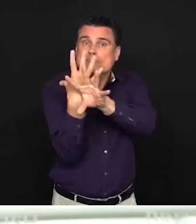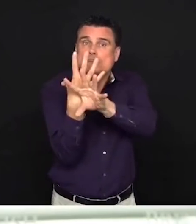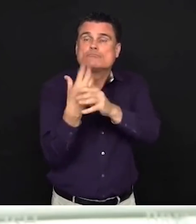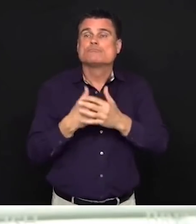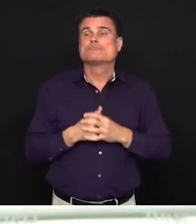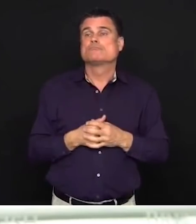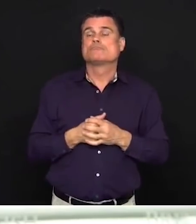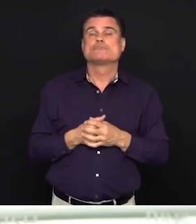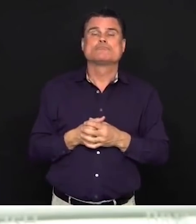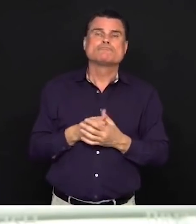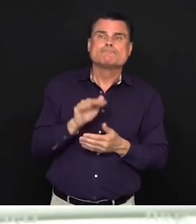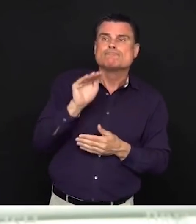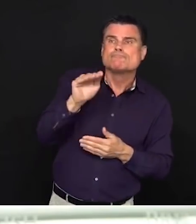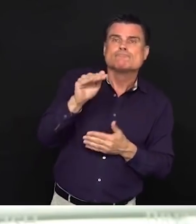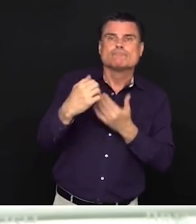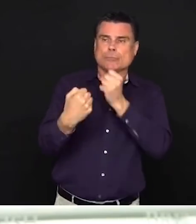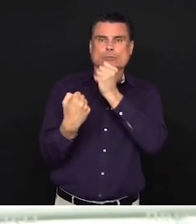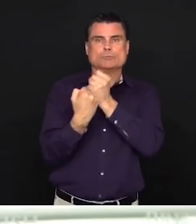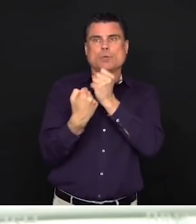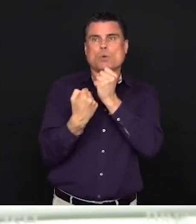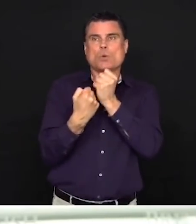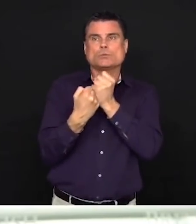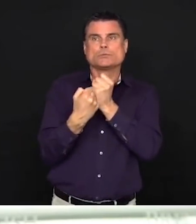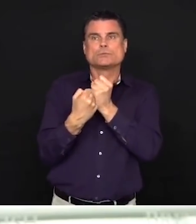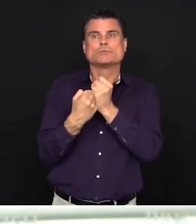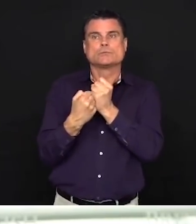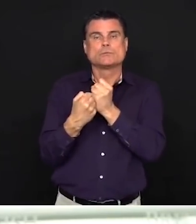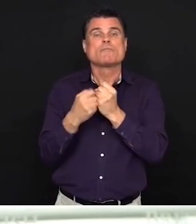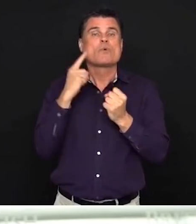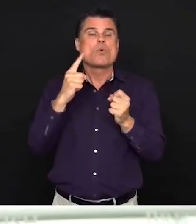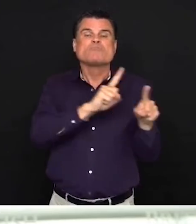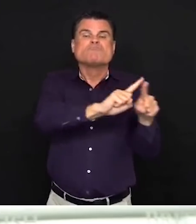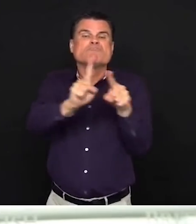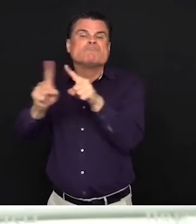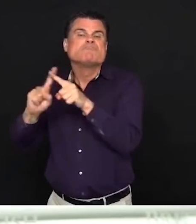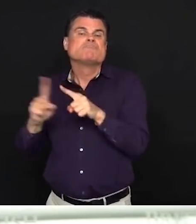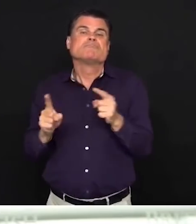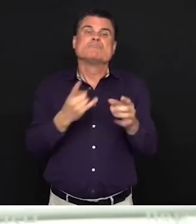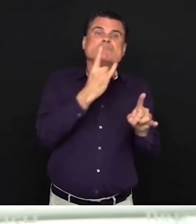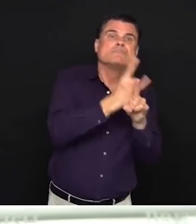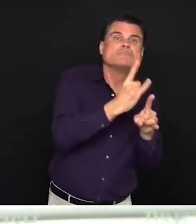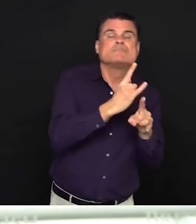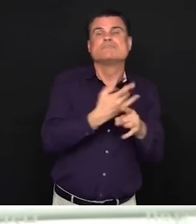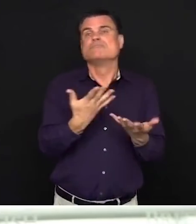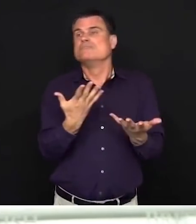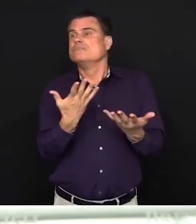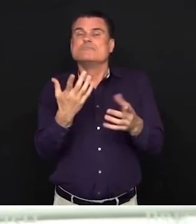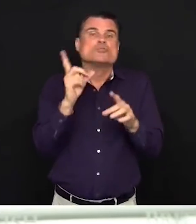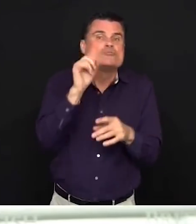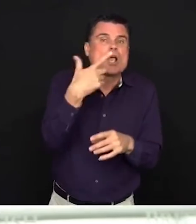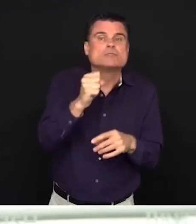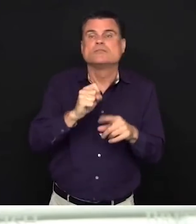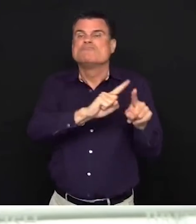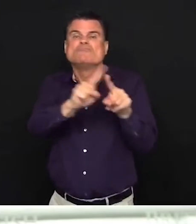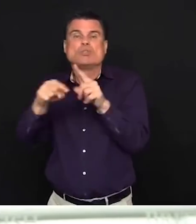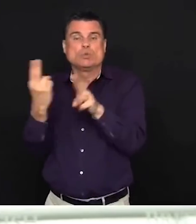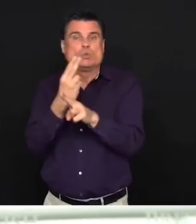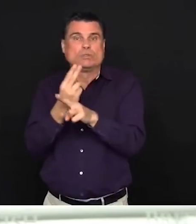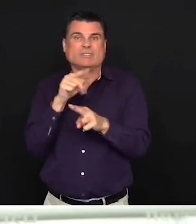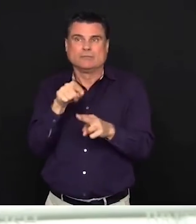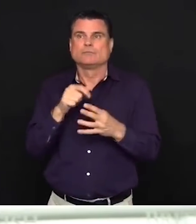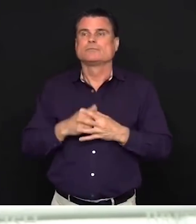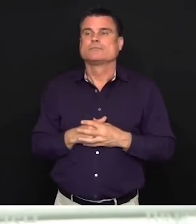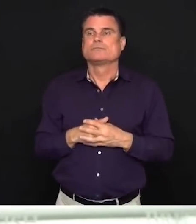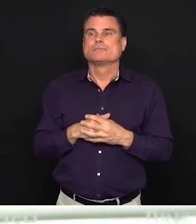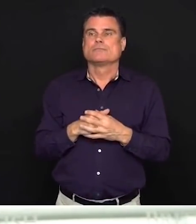skills building program for people with mild to moderate anxiety or depression and now, very importantly, anyone can access